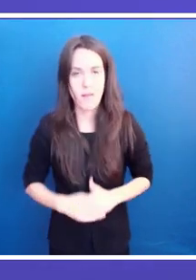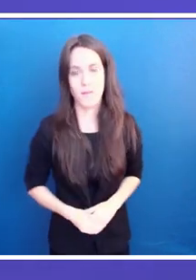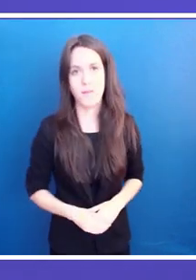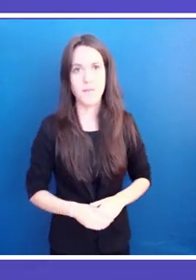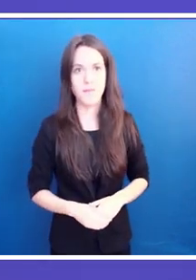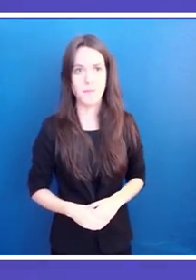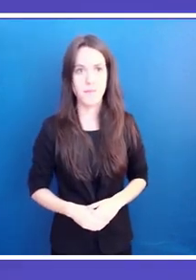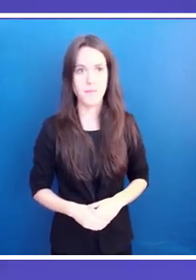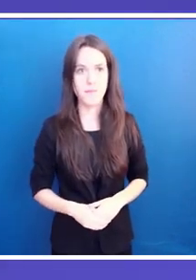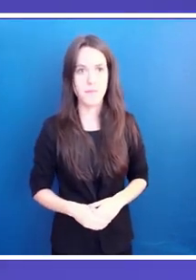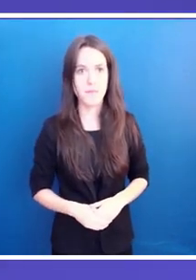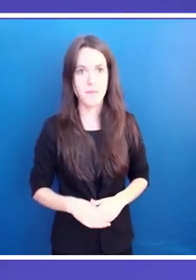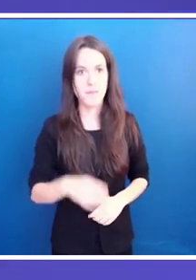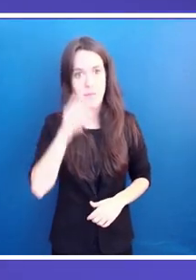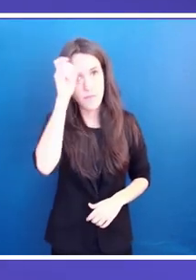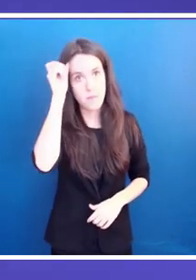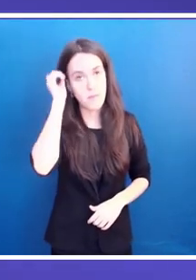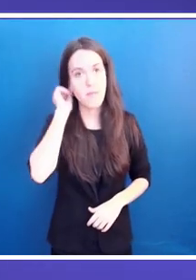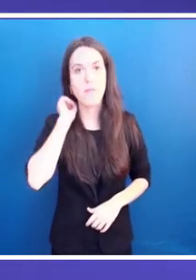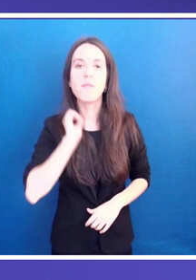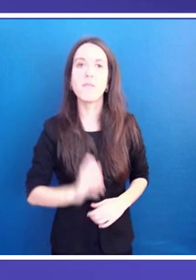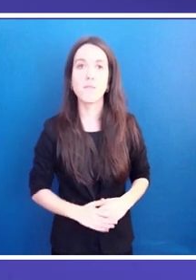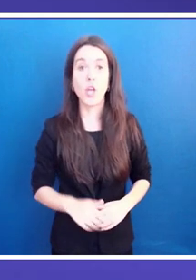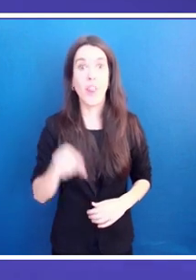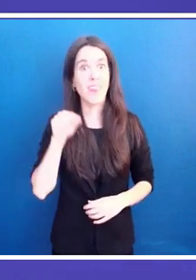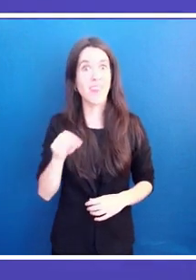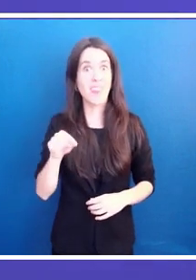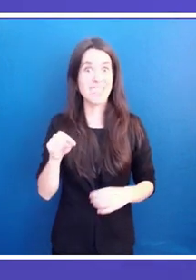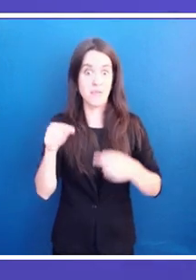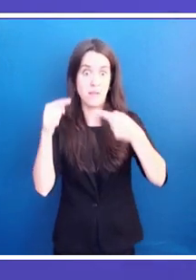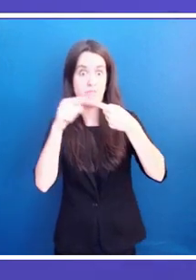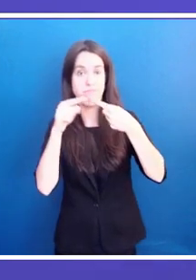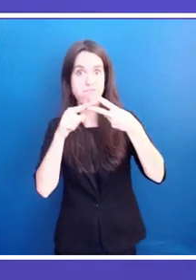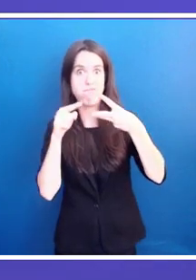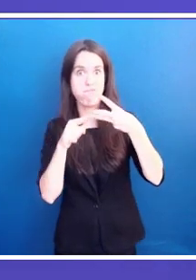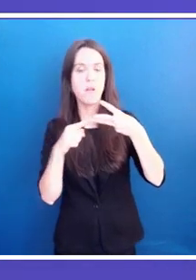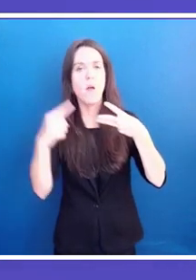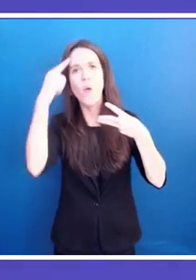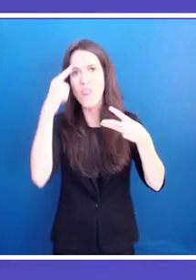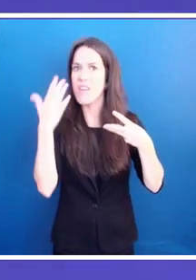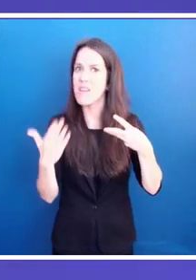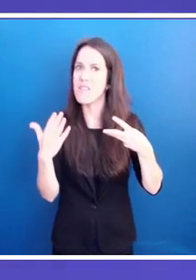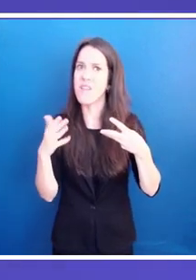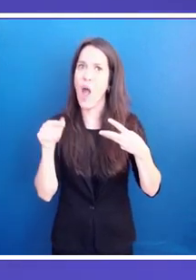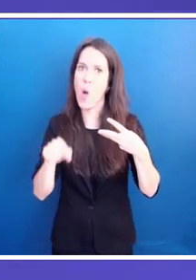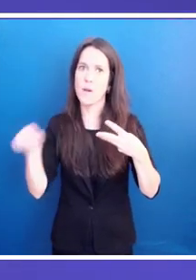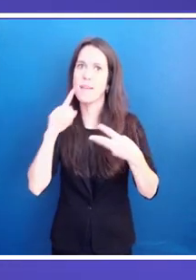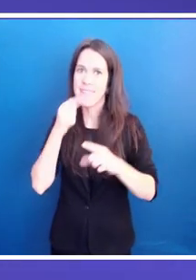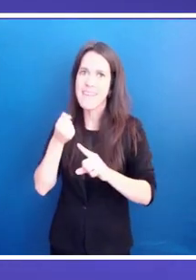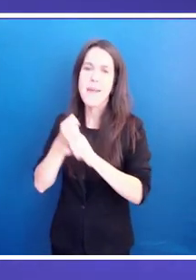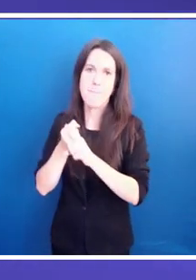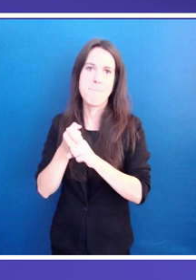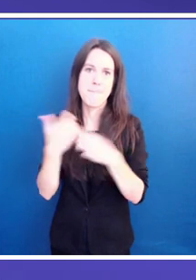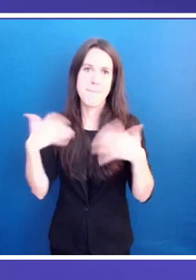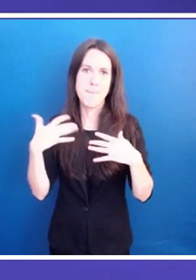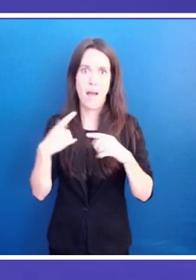As a result of these elements, these categories would be more impacted. That is why we are required to